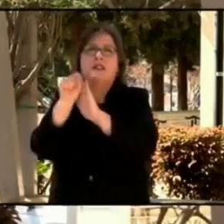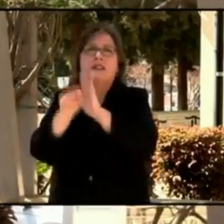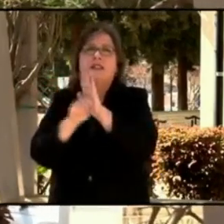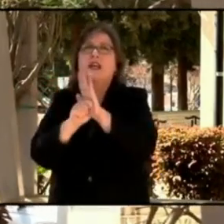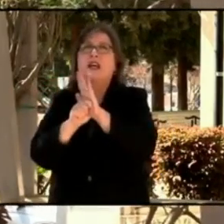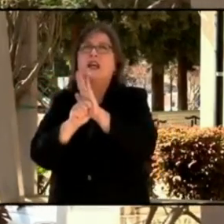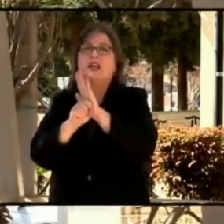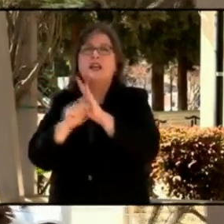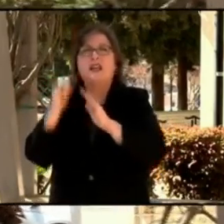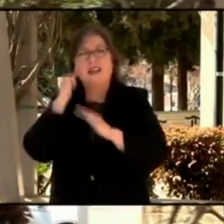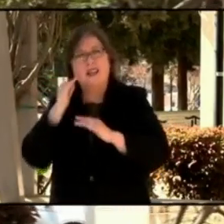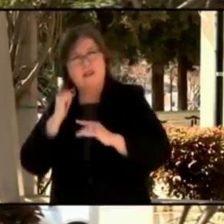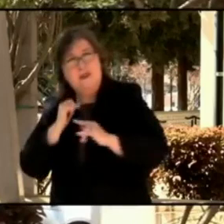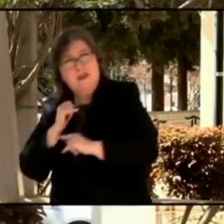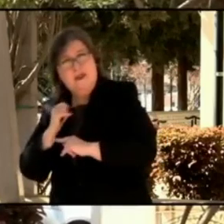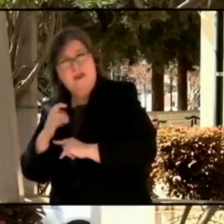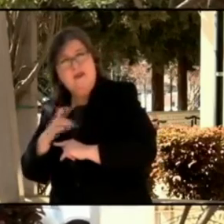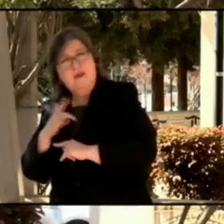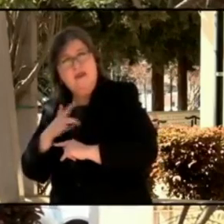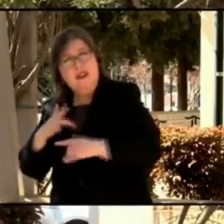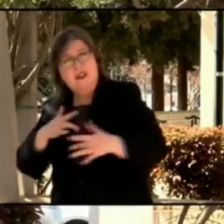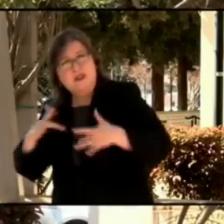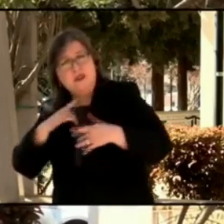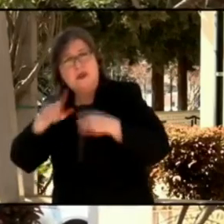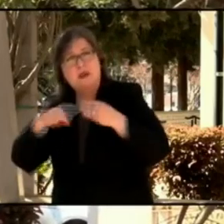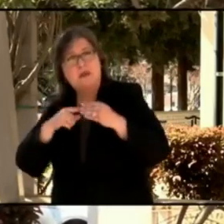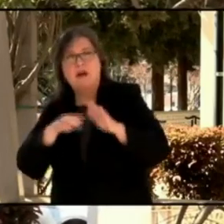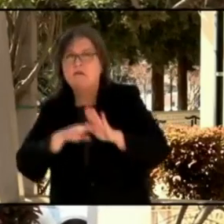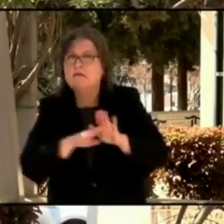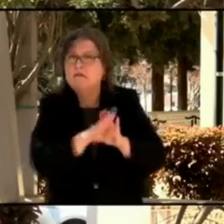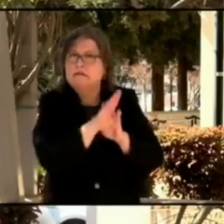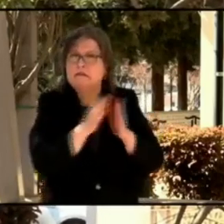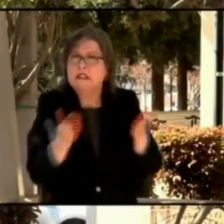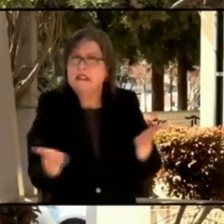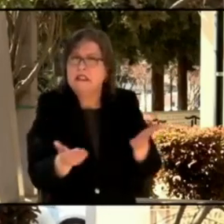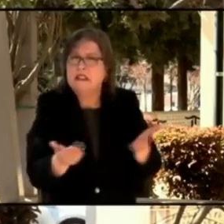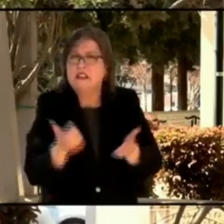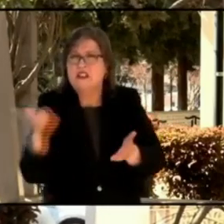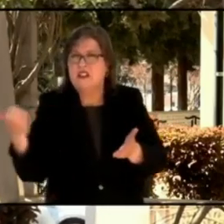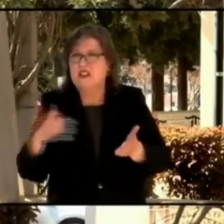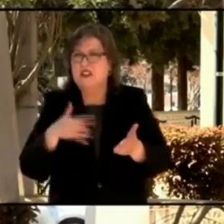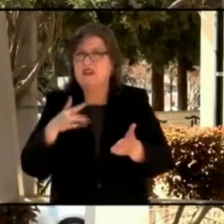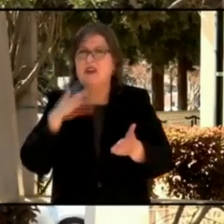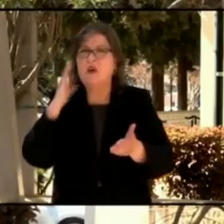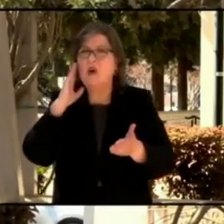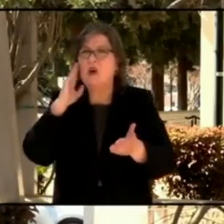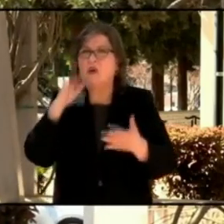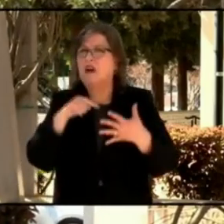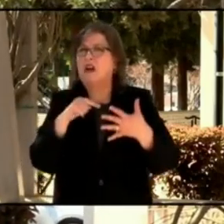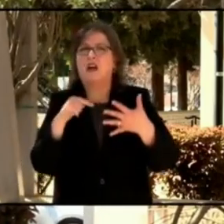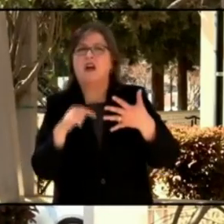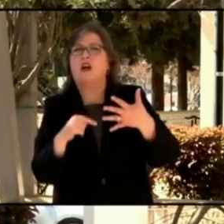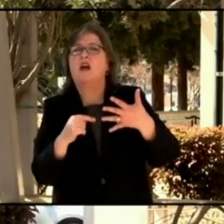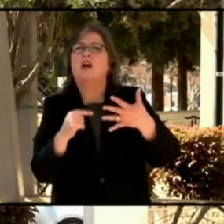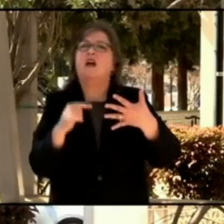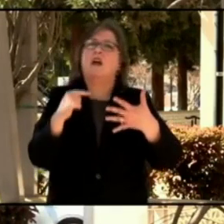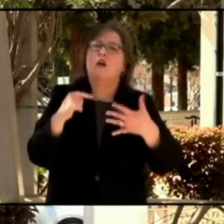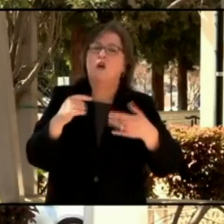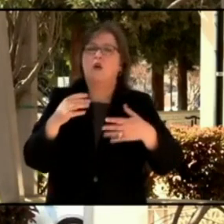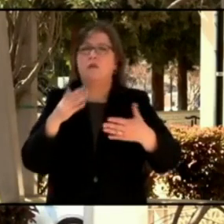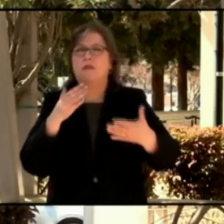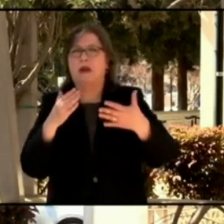If you're concerned about surge or swell, any chance that you're going put the brakes on what's getting further down road?